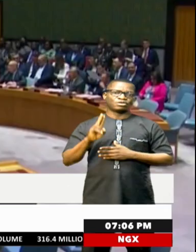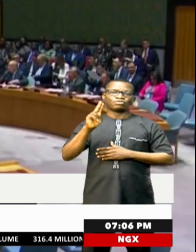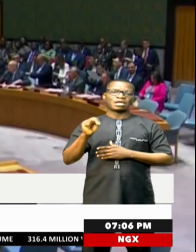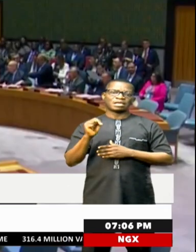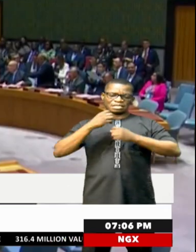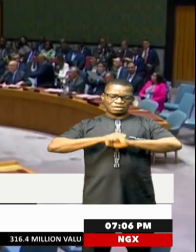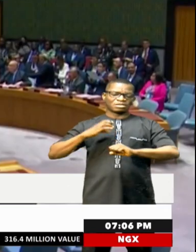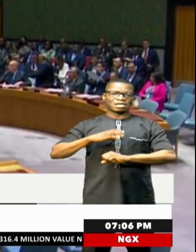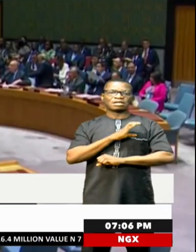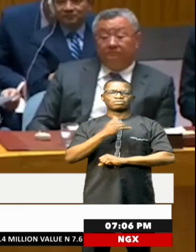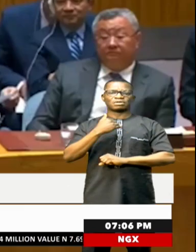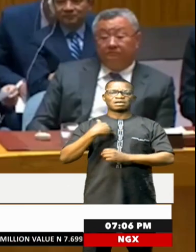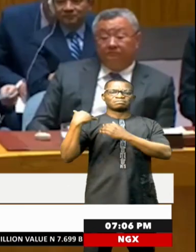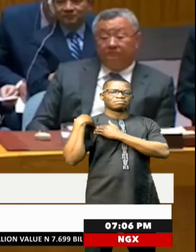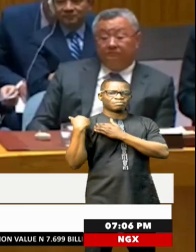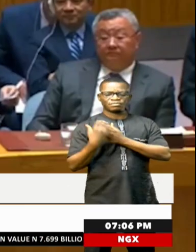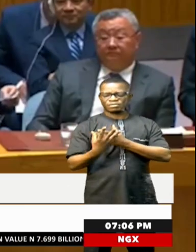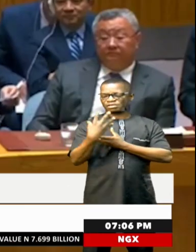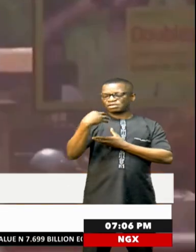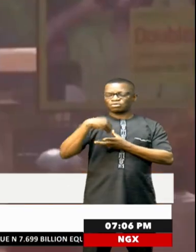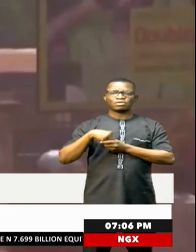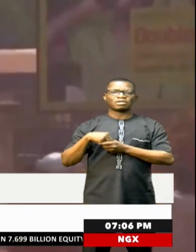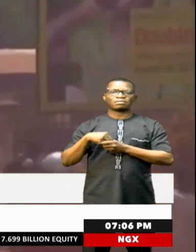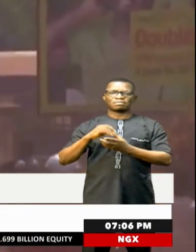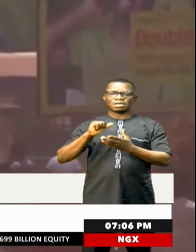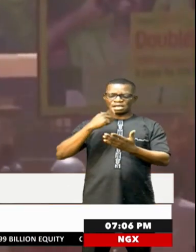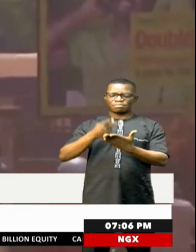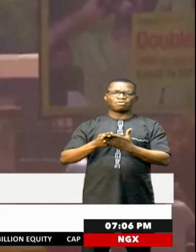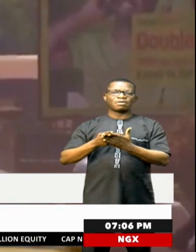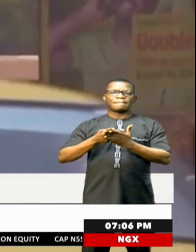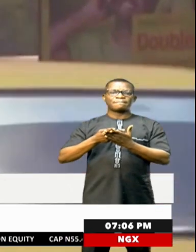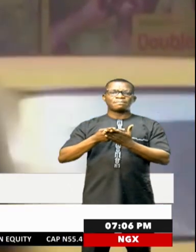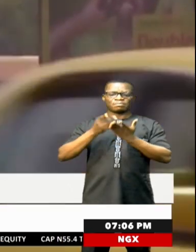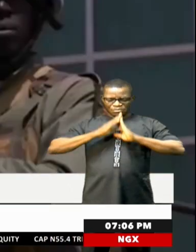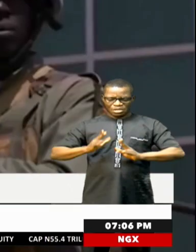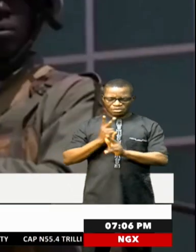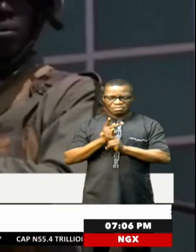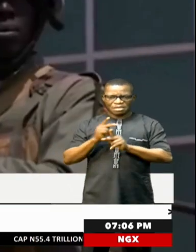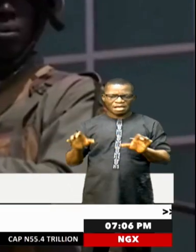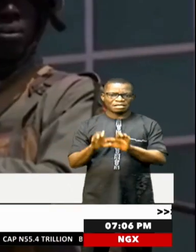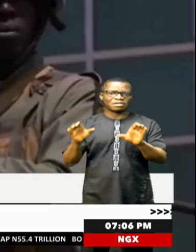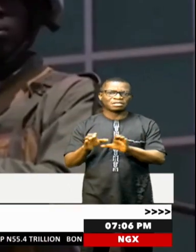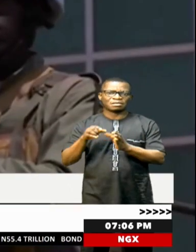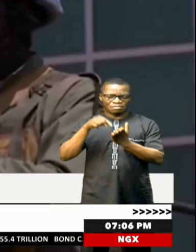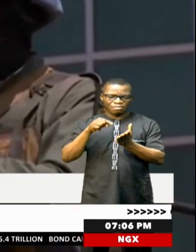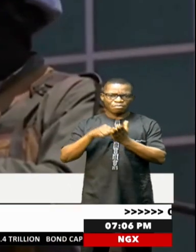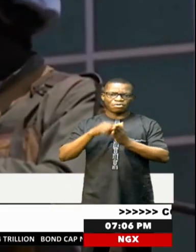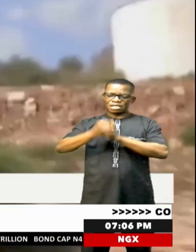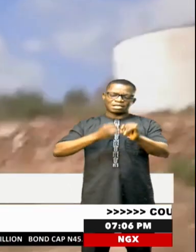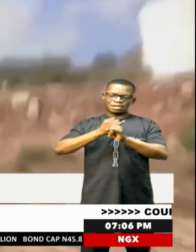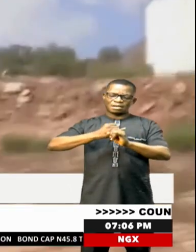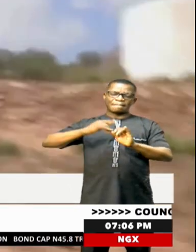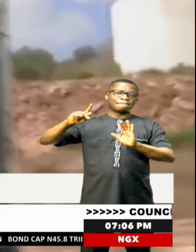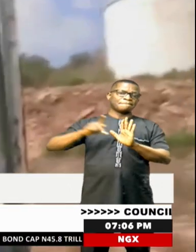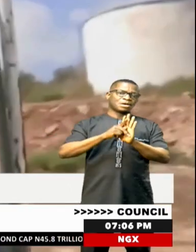significant responsibilities, including authorising peacekeeping operations, imposing international sanctions, and